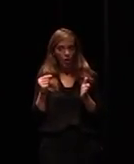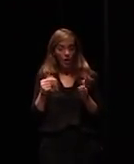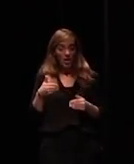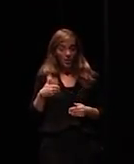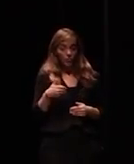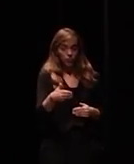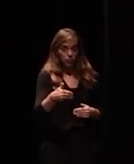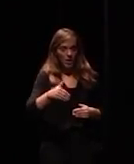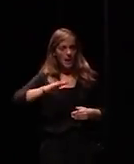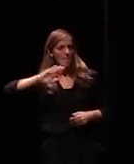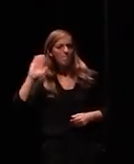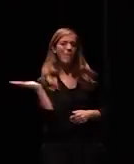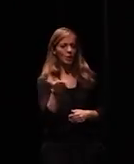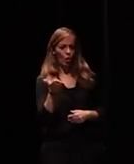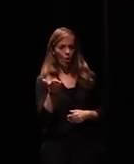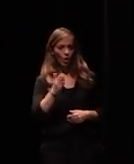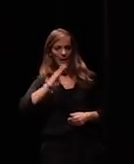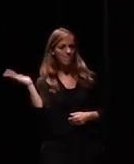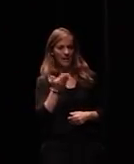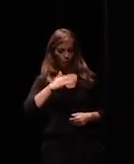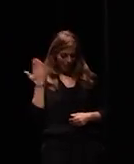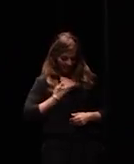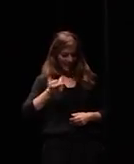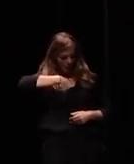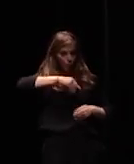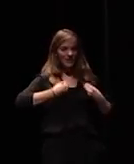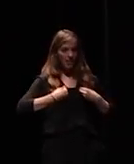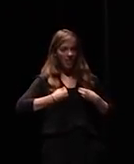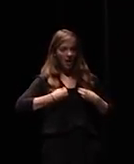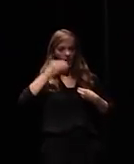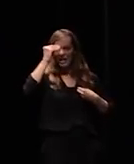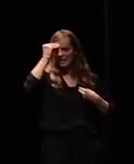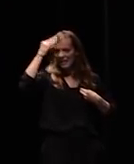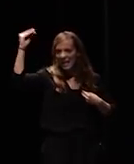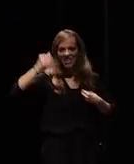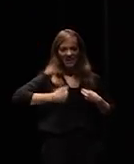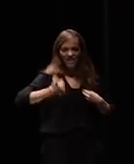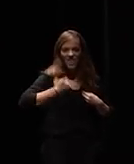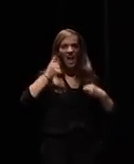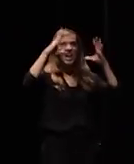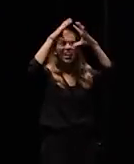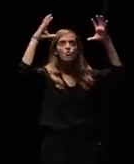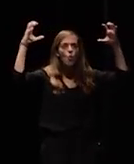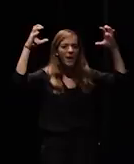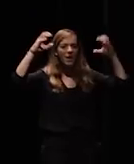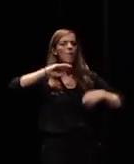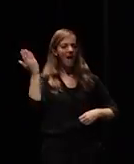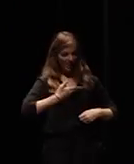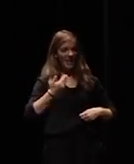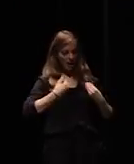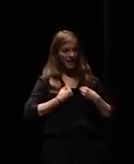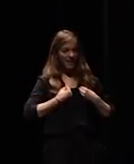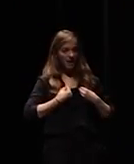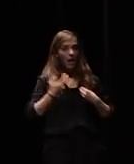artificial intelligence cloud computing quantum computing we're going to be in a world where that is the new normal and that you have to